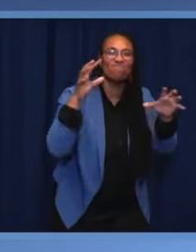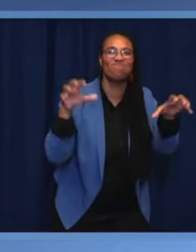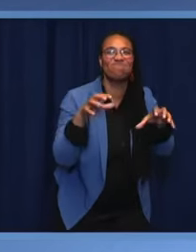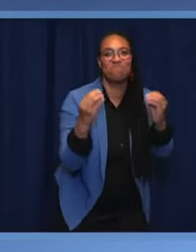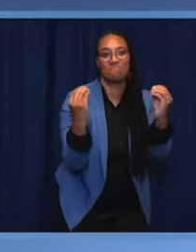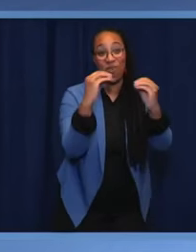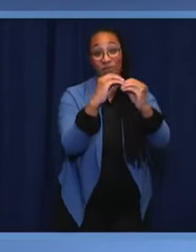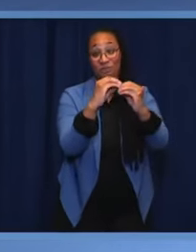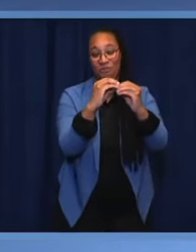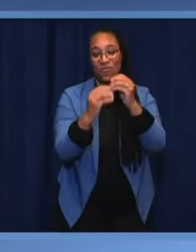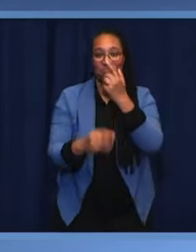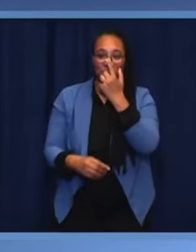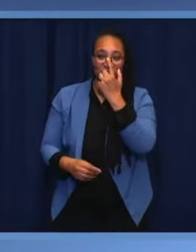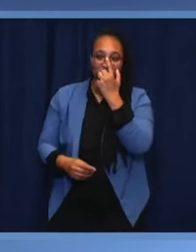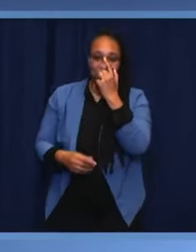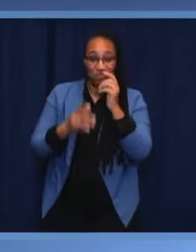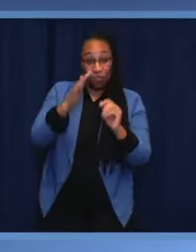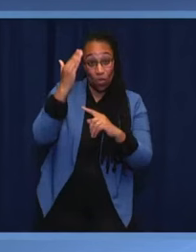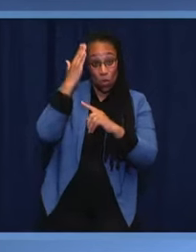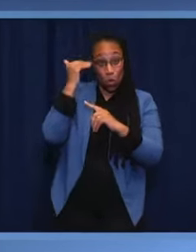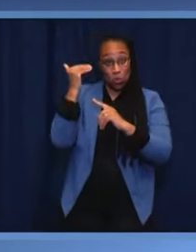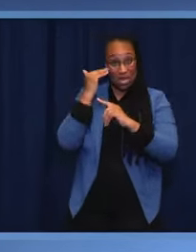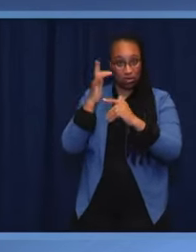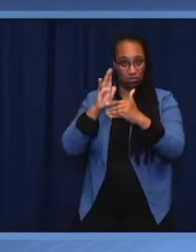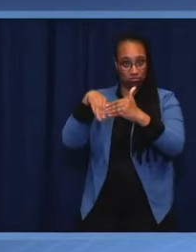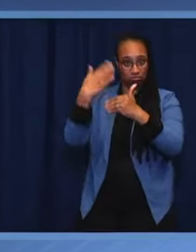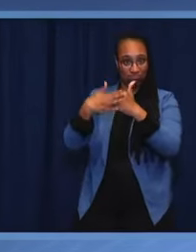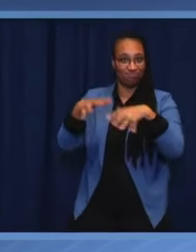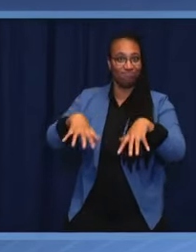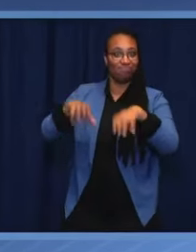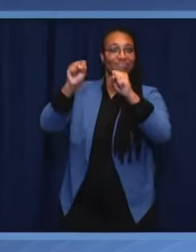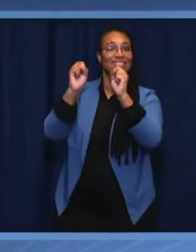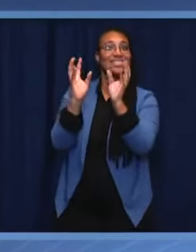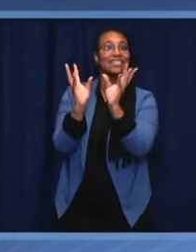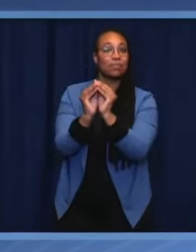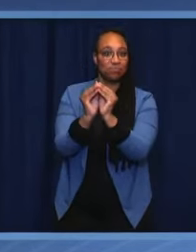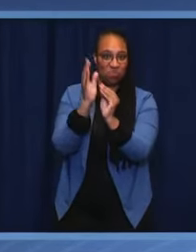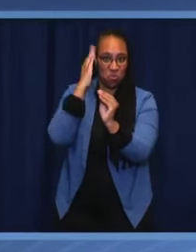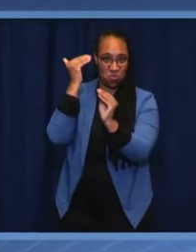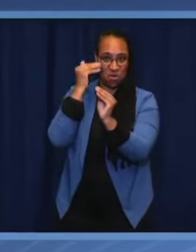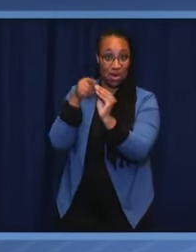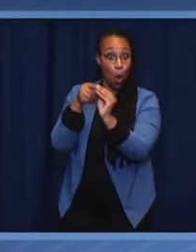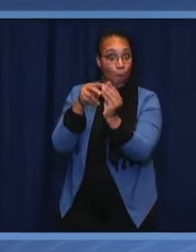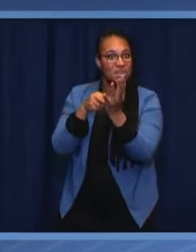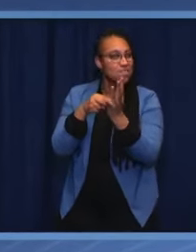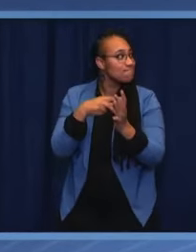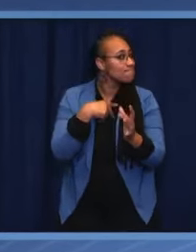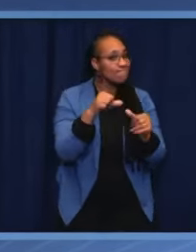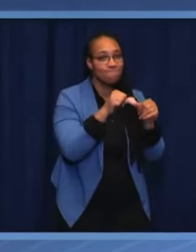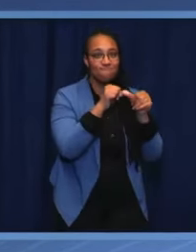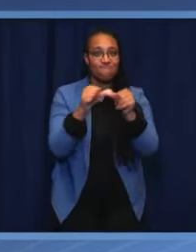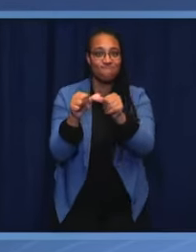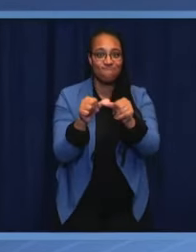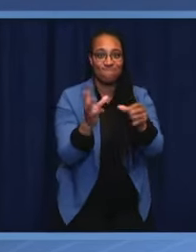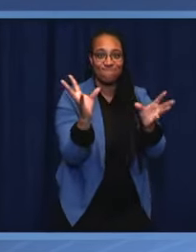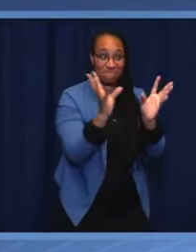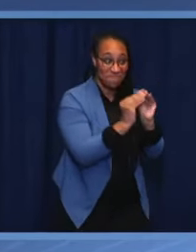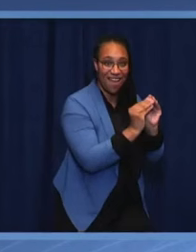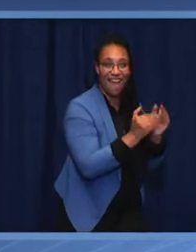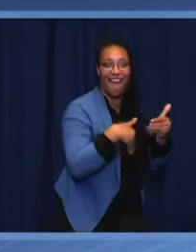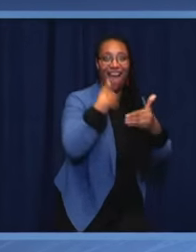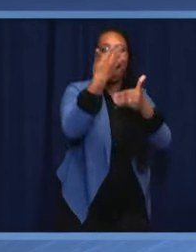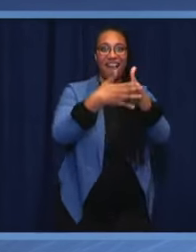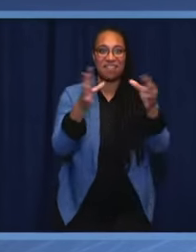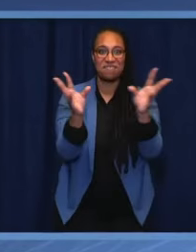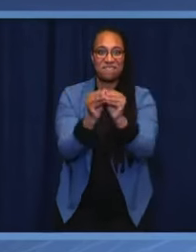next summit of democracy, we're going to keep going together, all of us. So I thank you all very much. I won't take any more of your time, but